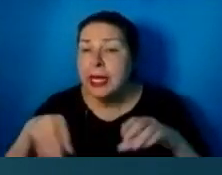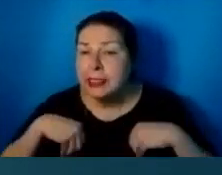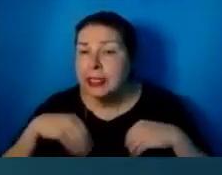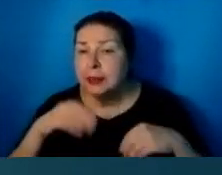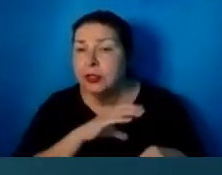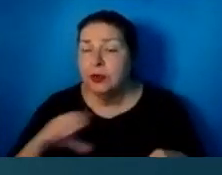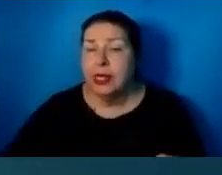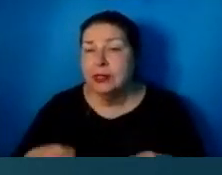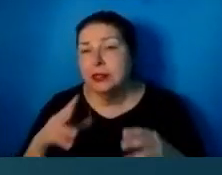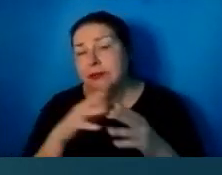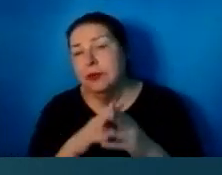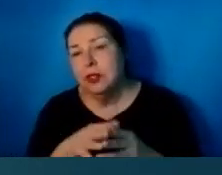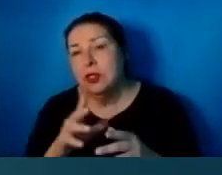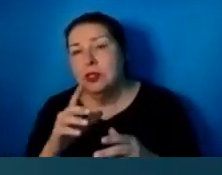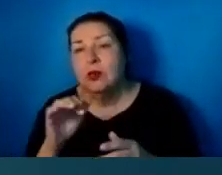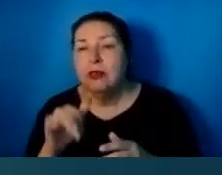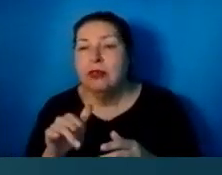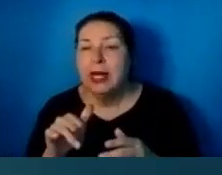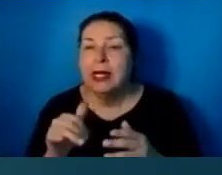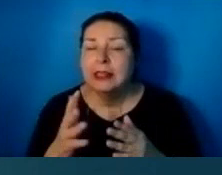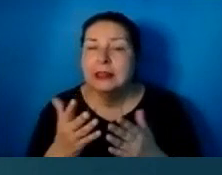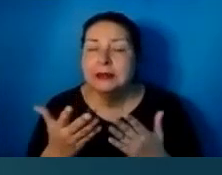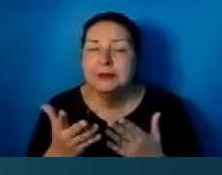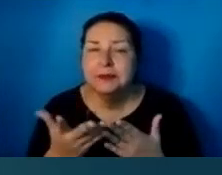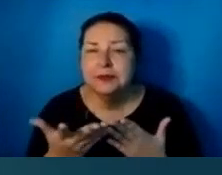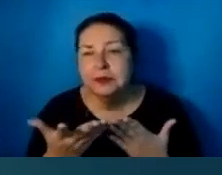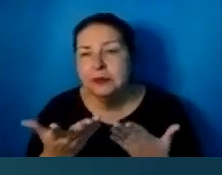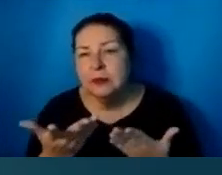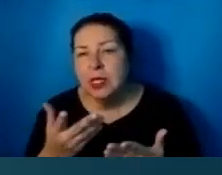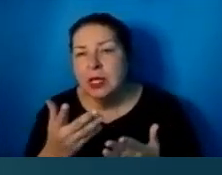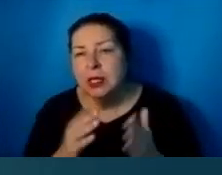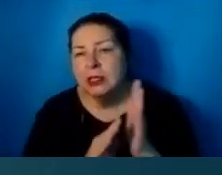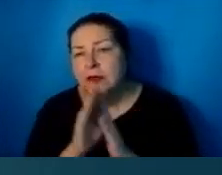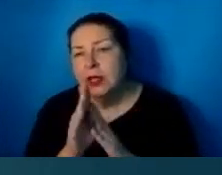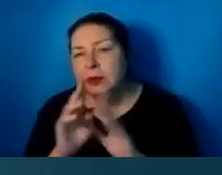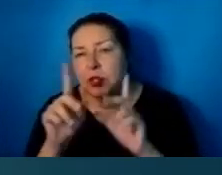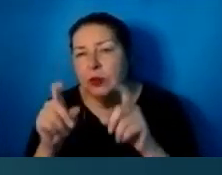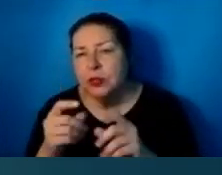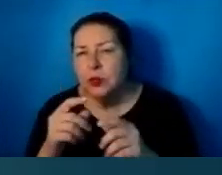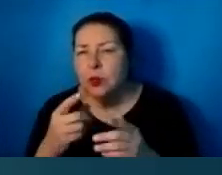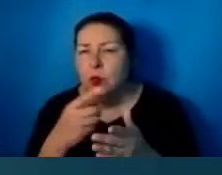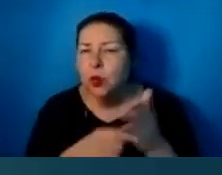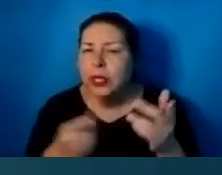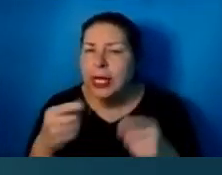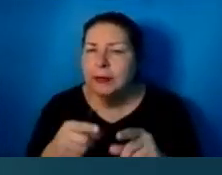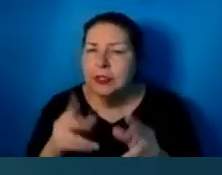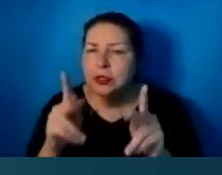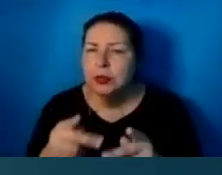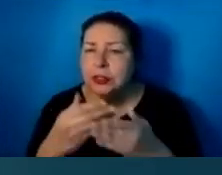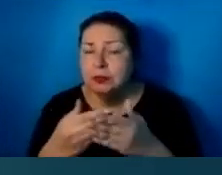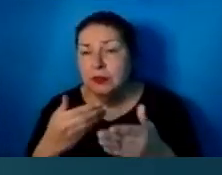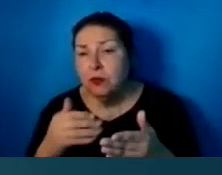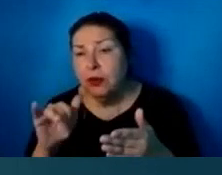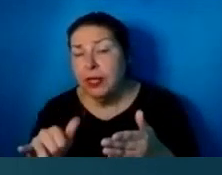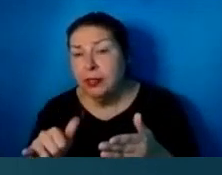what happens to the person prior to that time? Are they